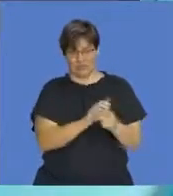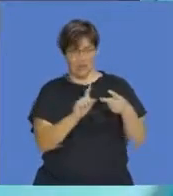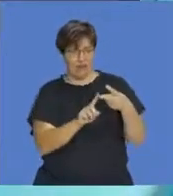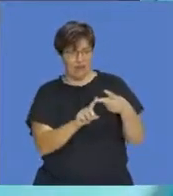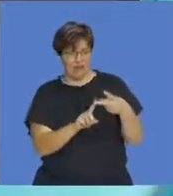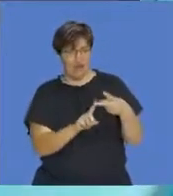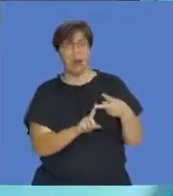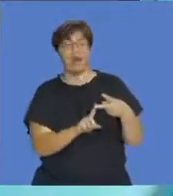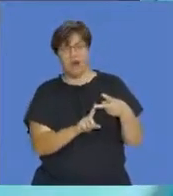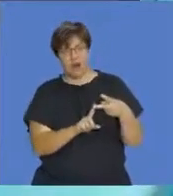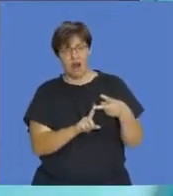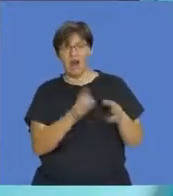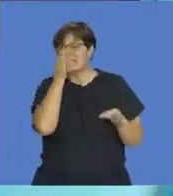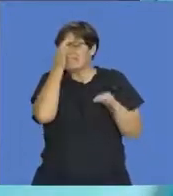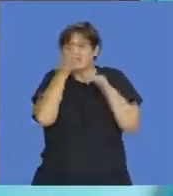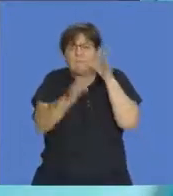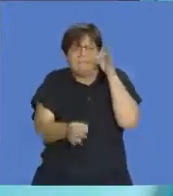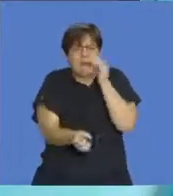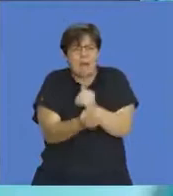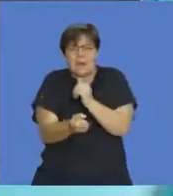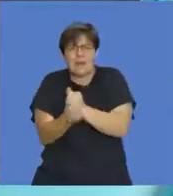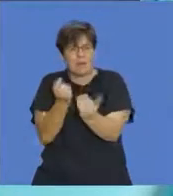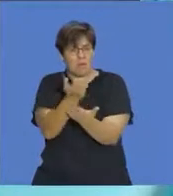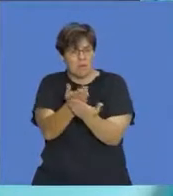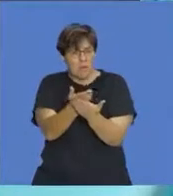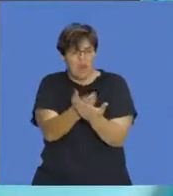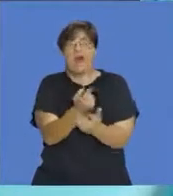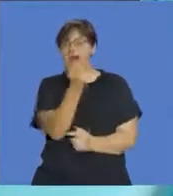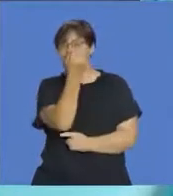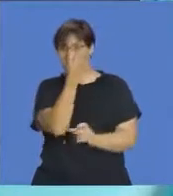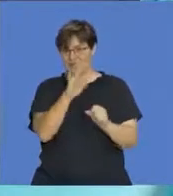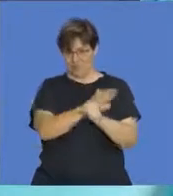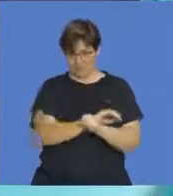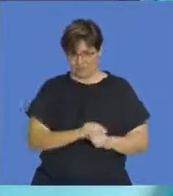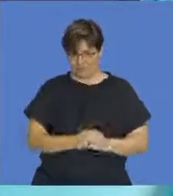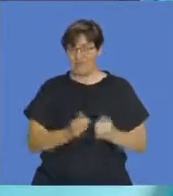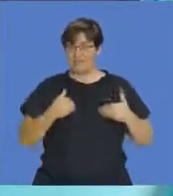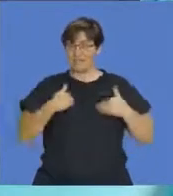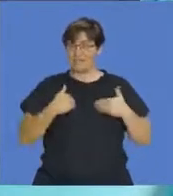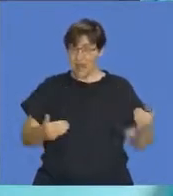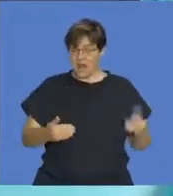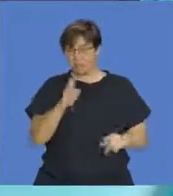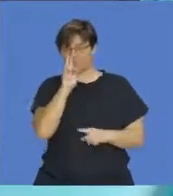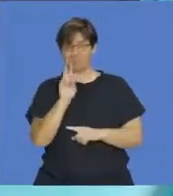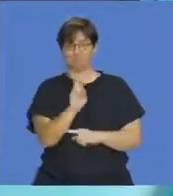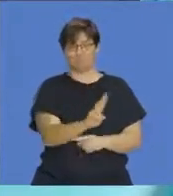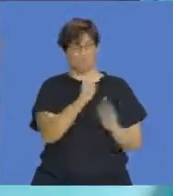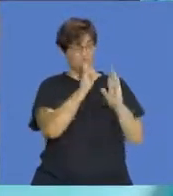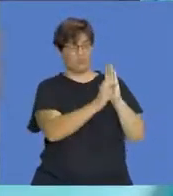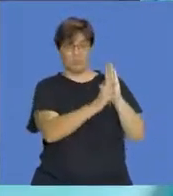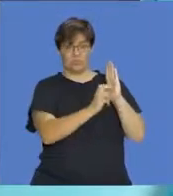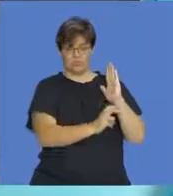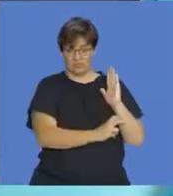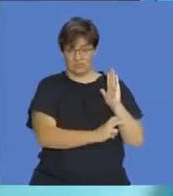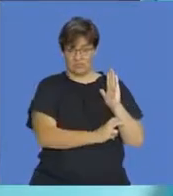come from really the most simple thing about probability. So let's get started by looking at some of these rules and